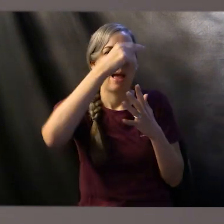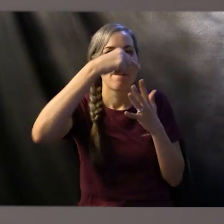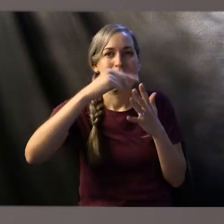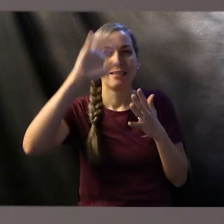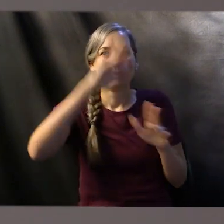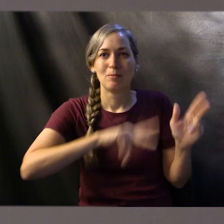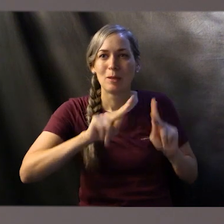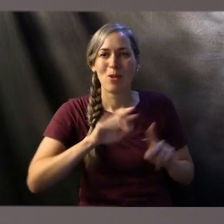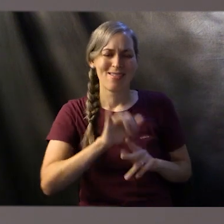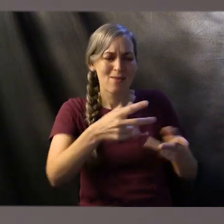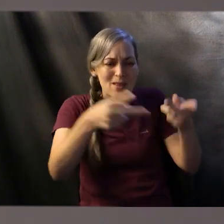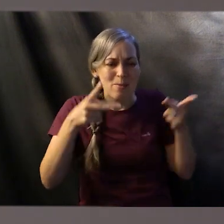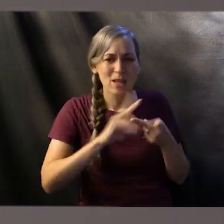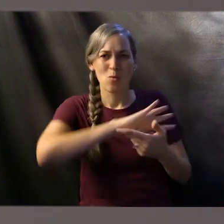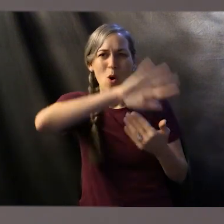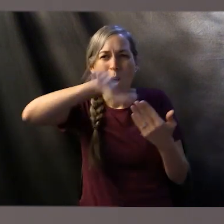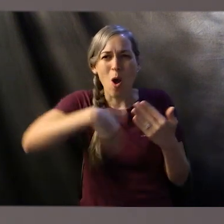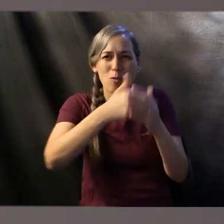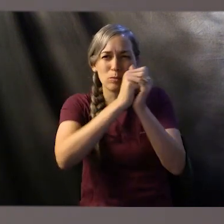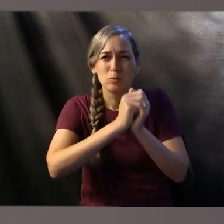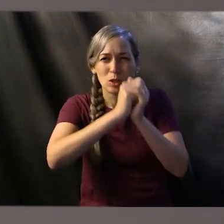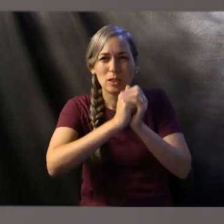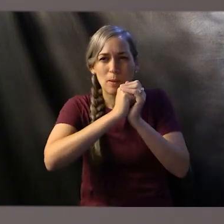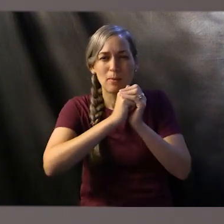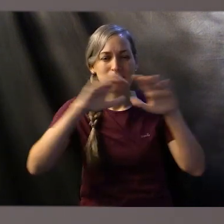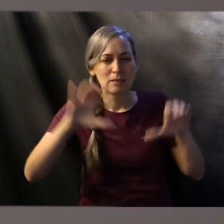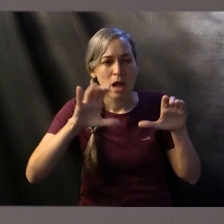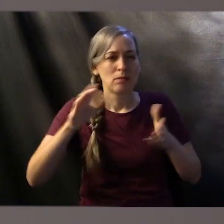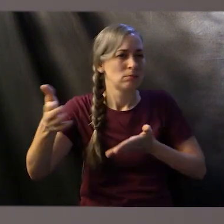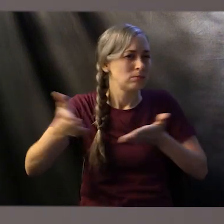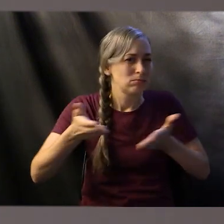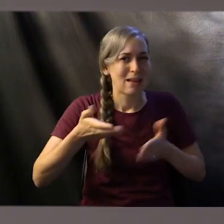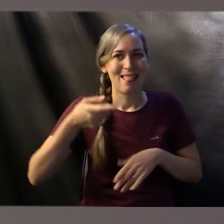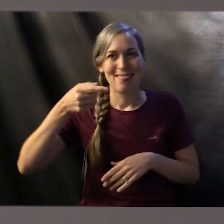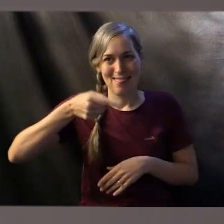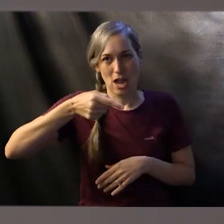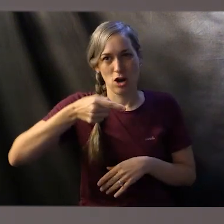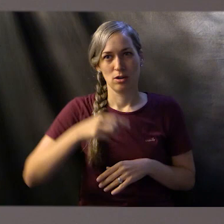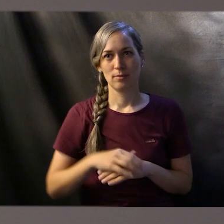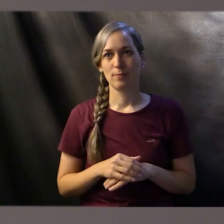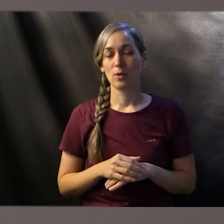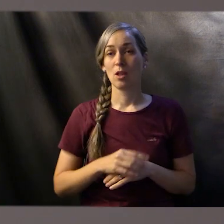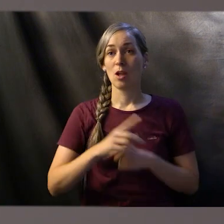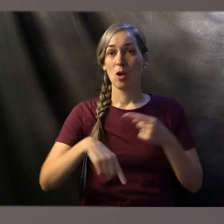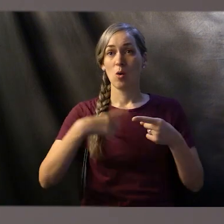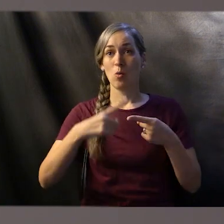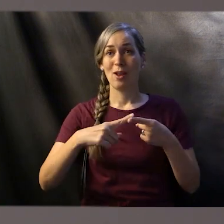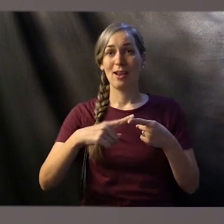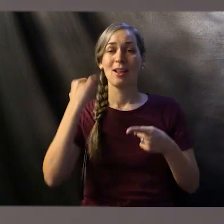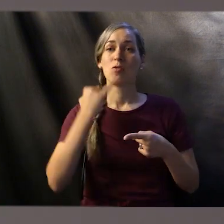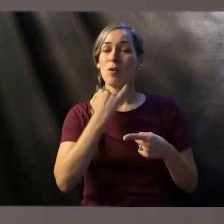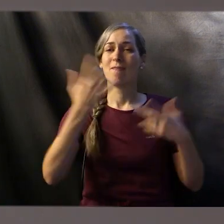It was also the place where all the acts of worship were conducted. And later whenever Israel finally makes it to the land of Canaan, the